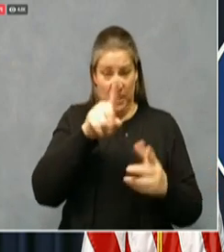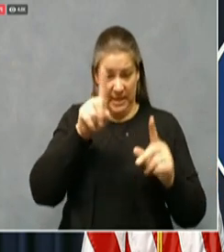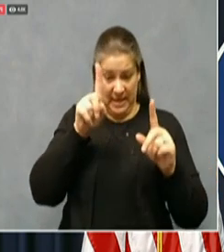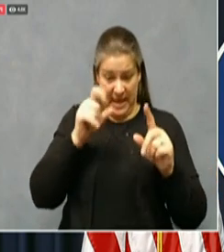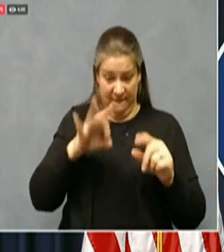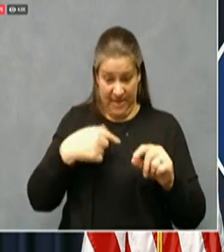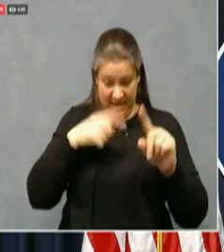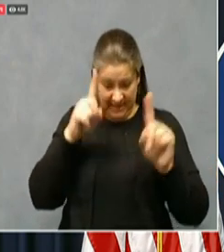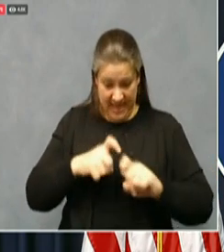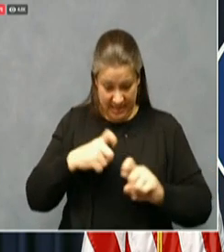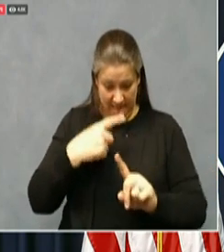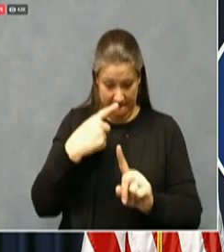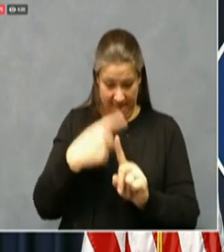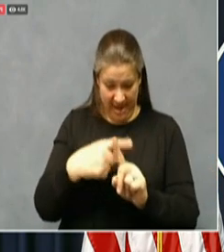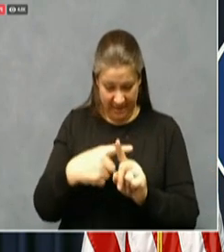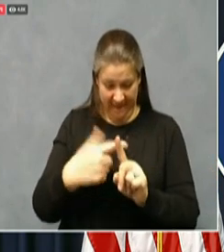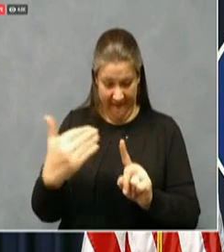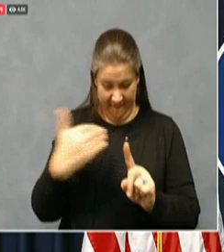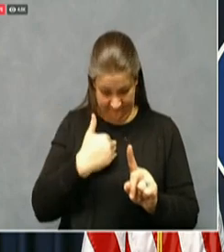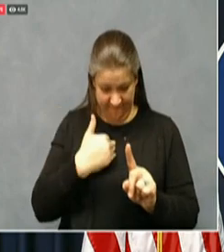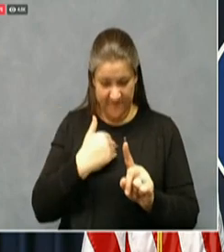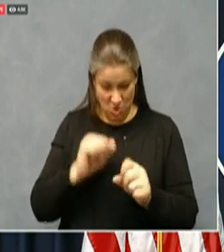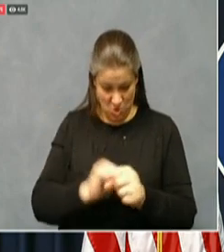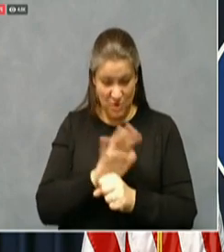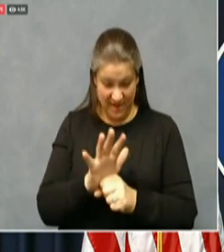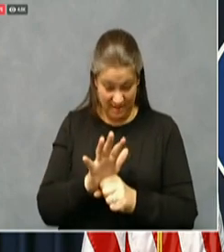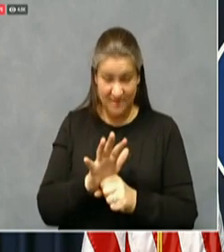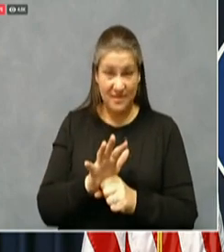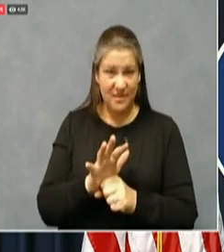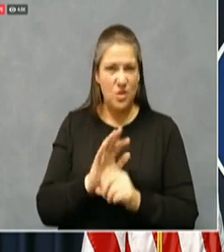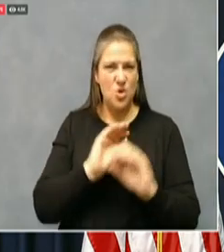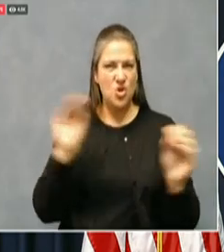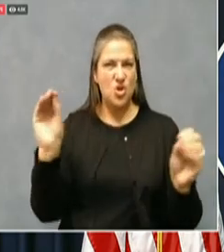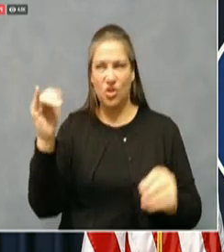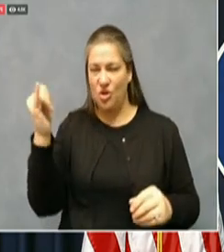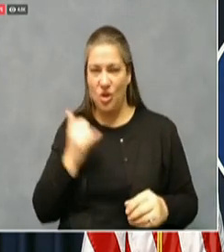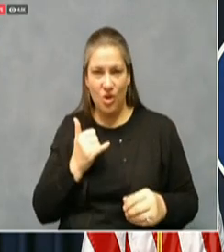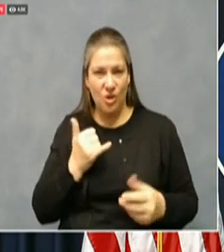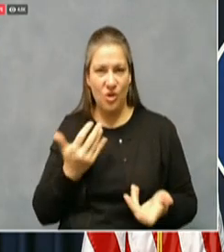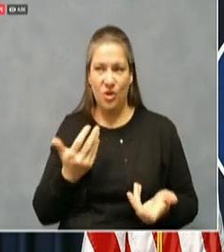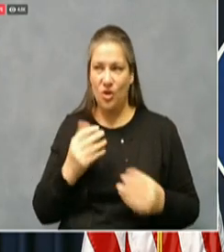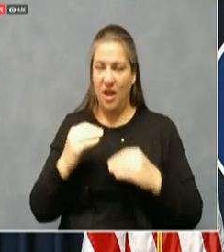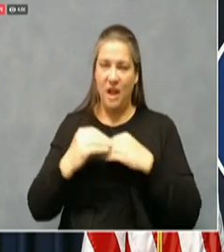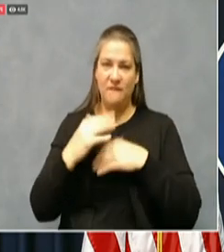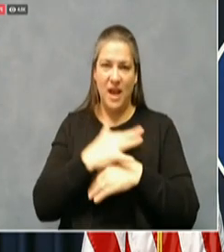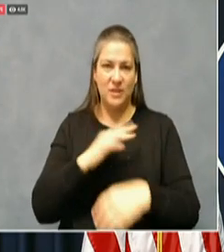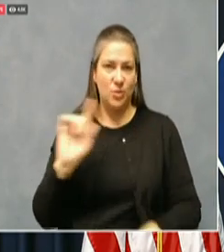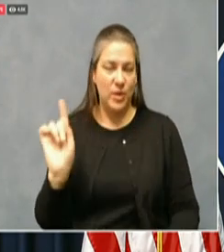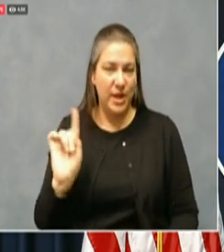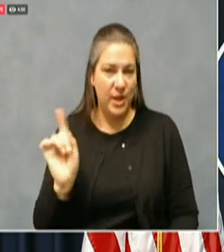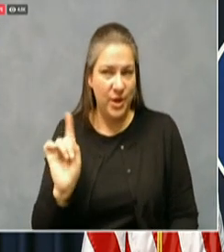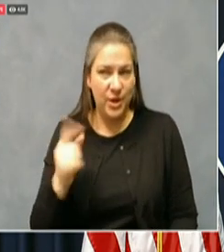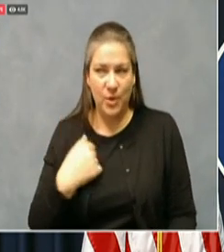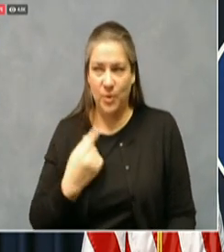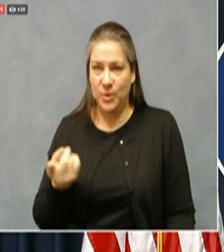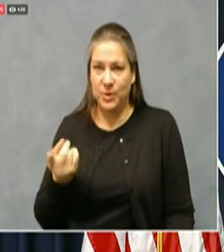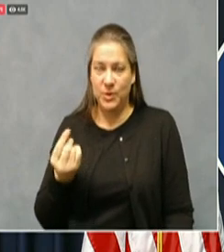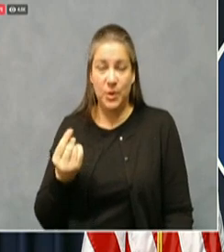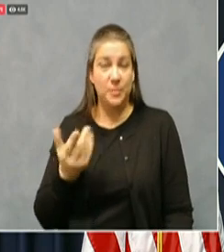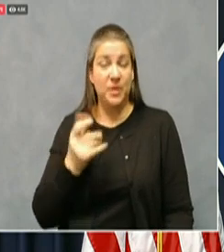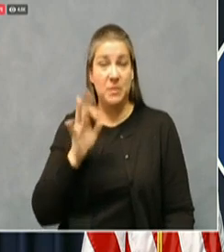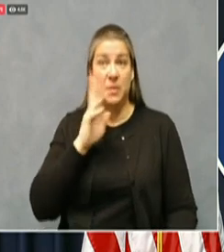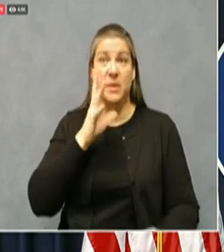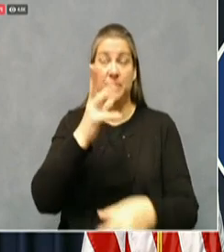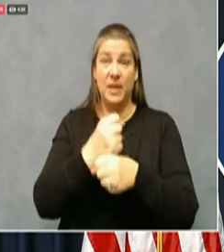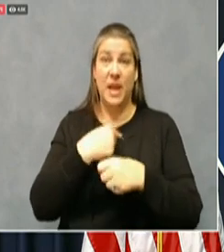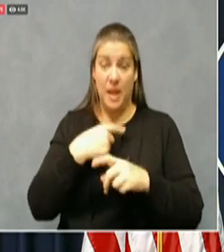likely get the call and the advice about what they should and should not do. So, for instance, they may think if they're positive but they put on